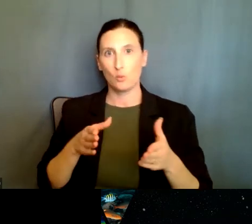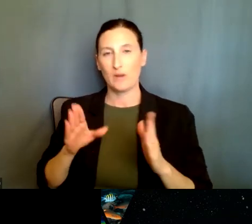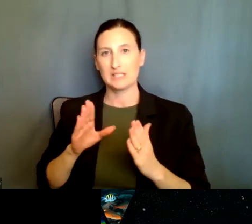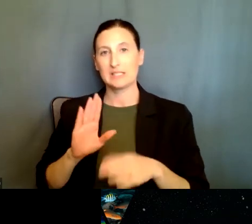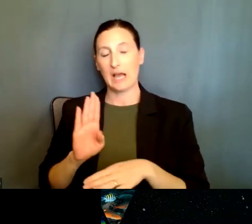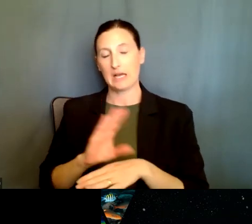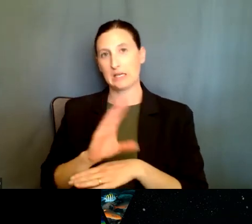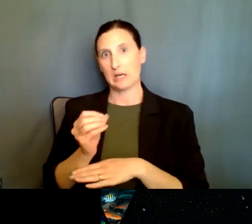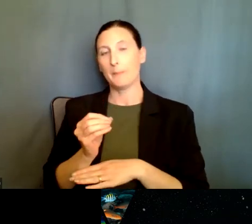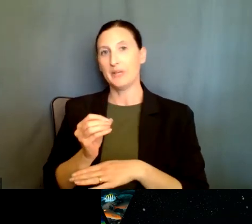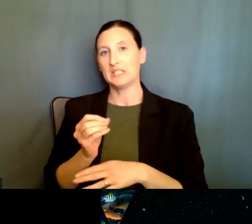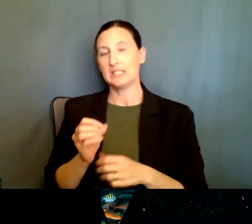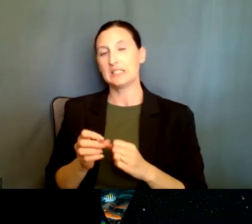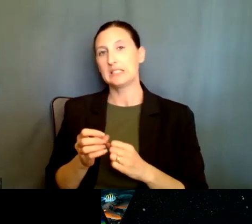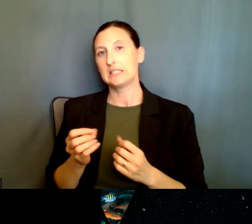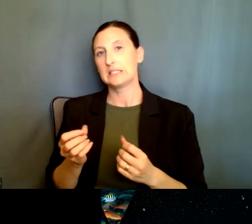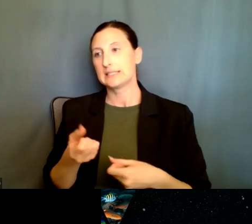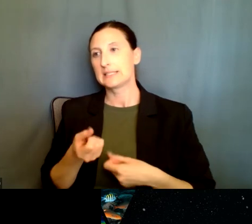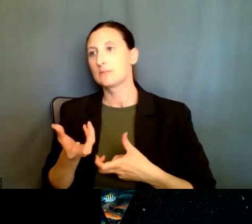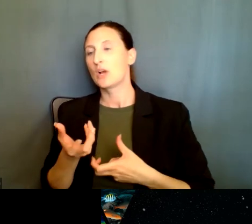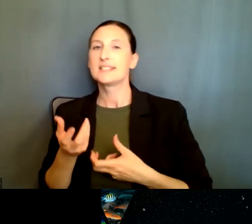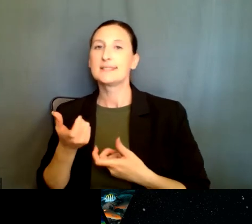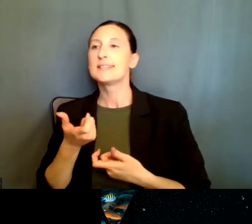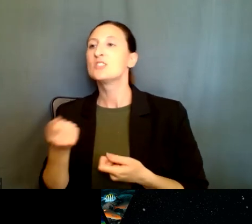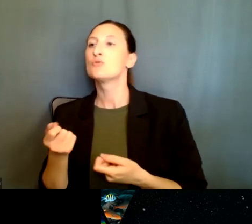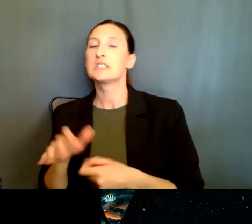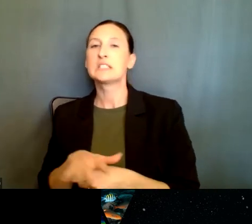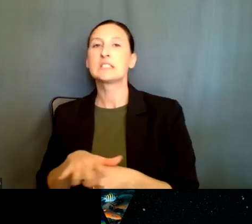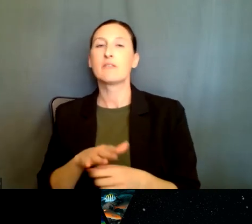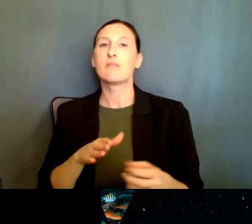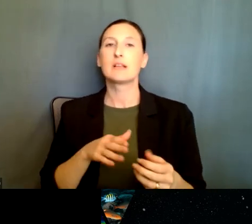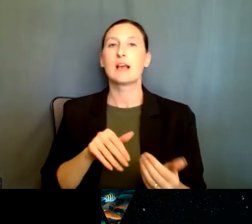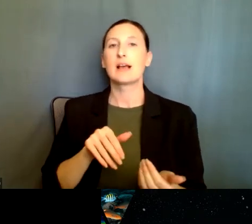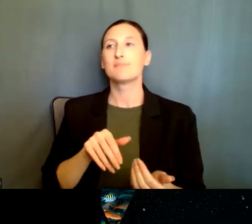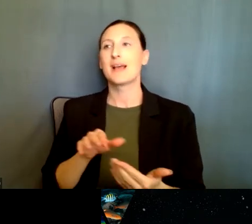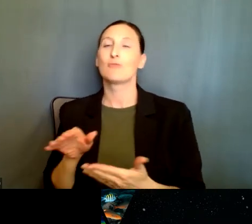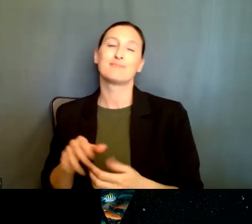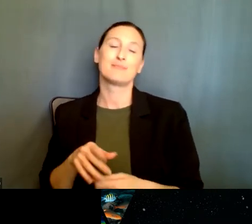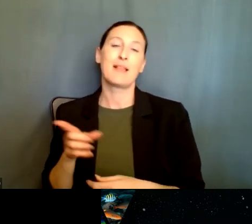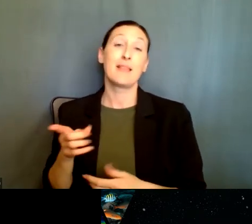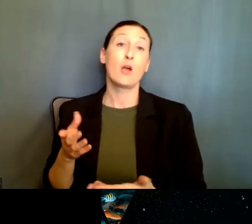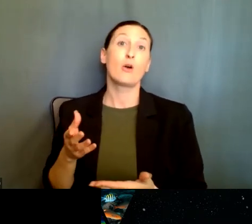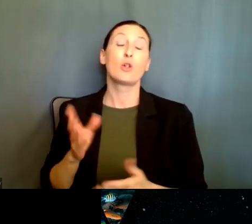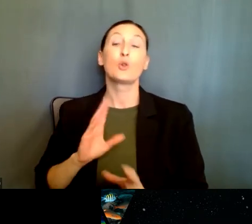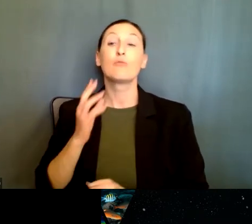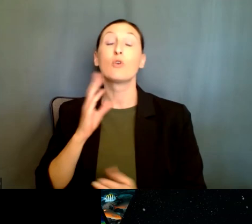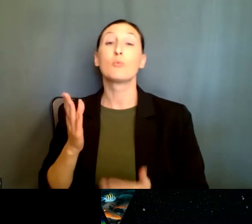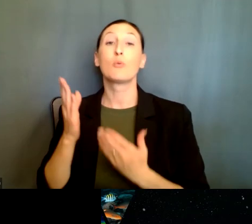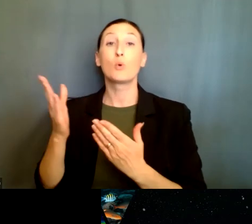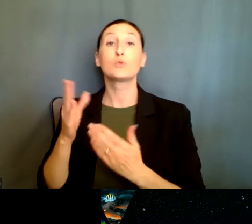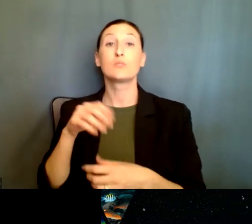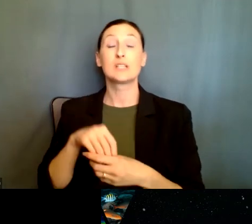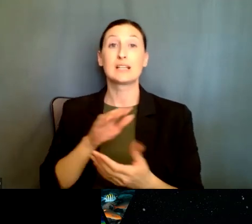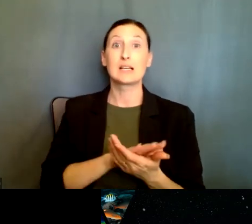sometimes they, they are looking for even proposals, um, uh, from, from people in, um, academia,